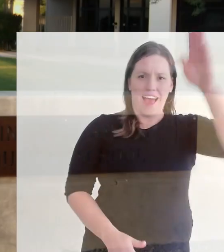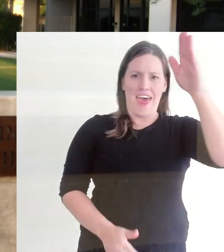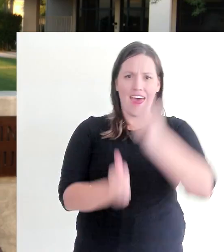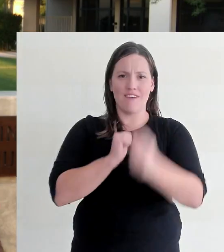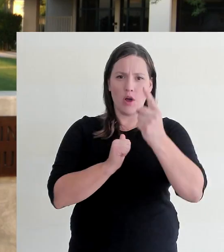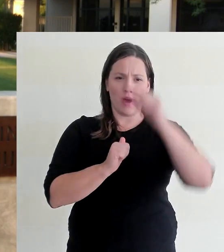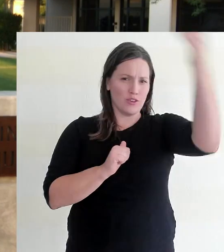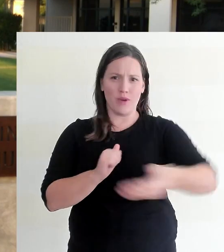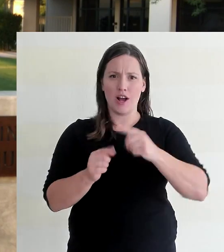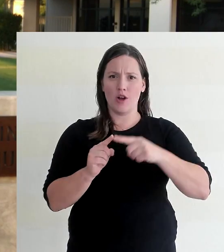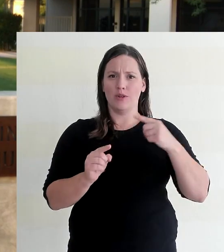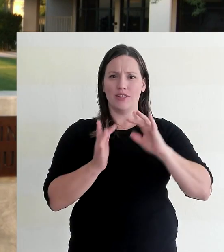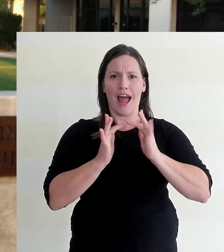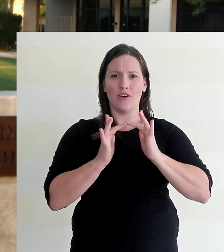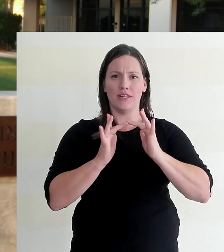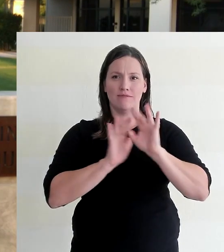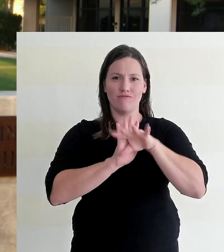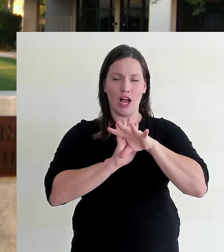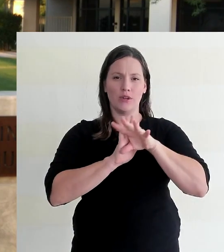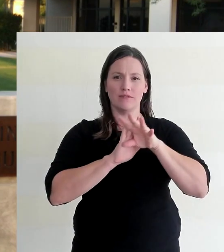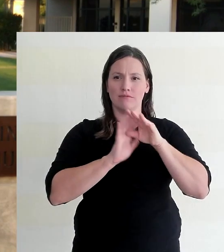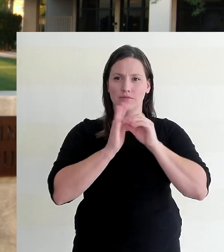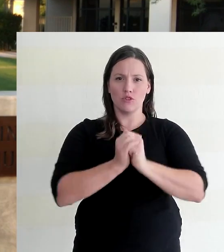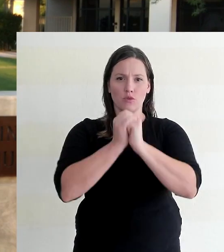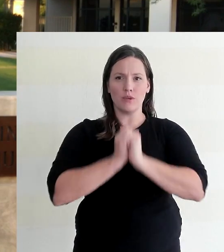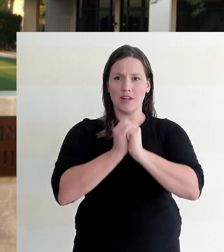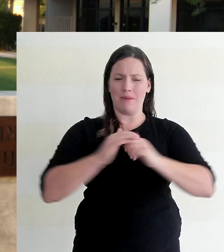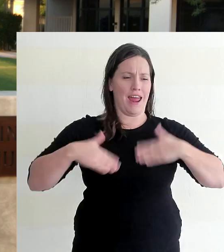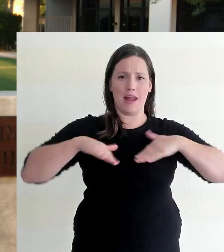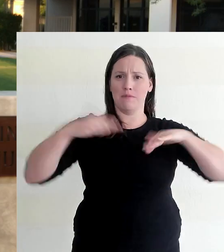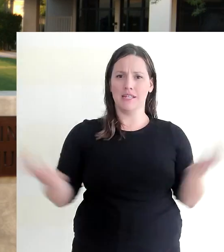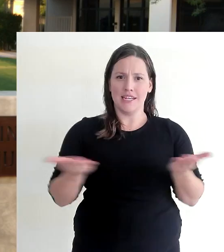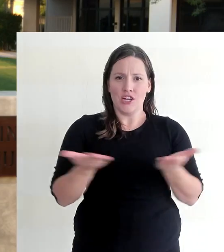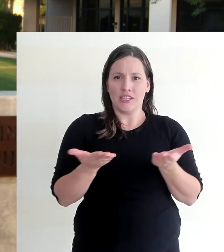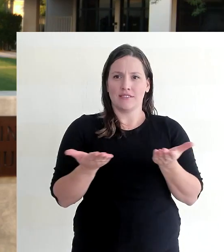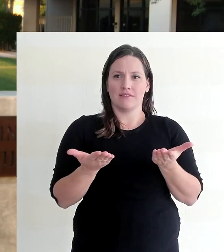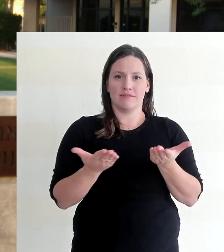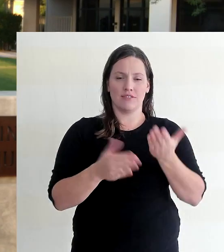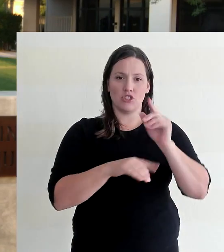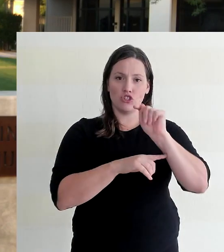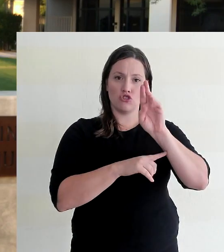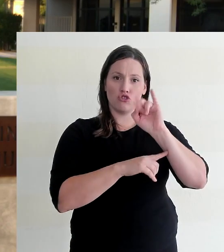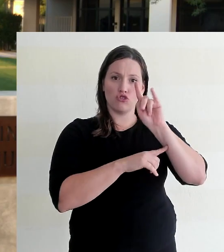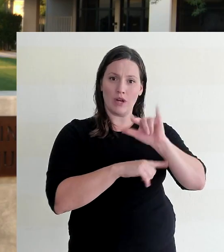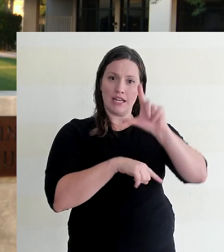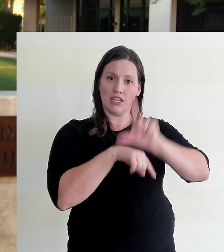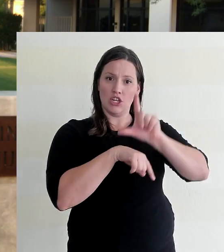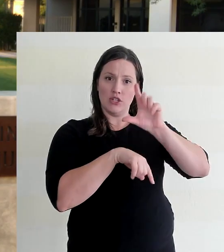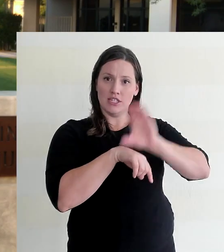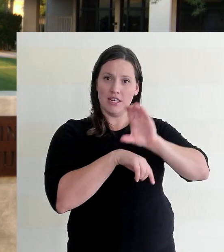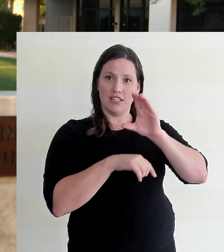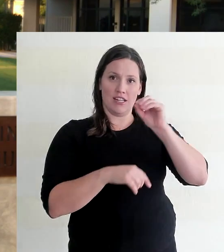Hello everybody, welcome to our online worship video. We're glad you're with us here at Trinity Lutheran Church in Litchfield Park, Arizona.